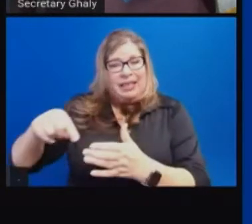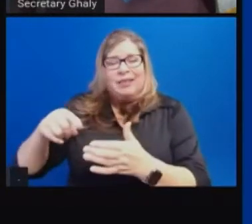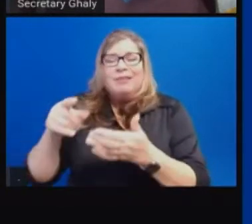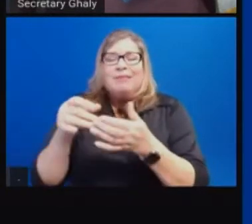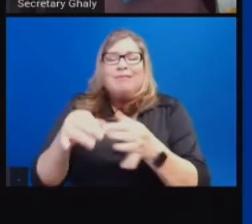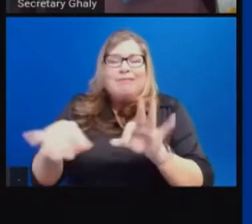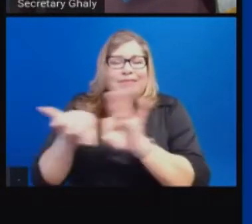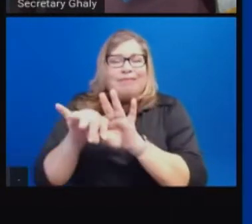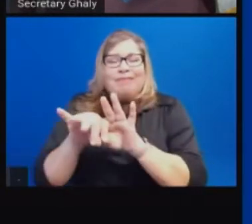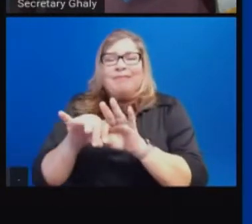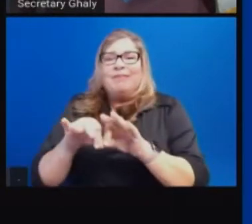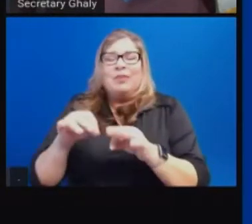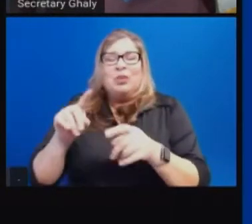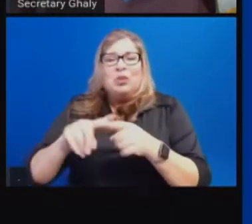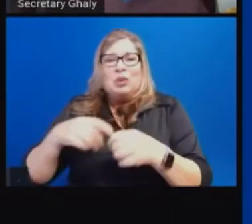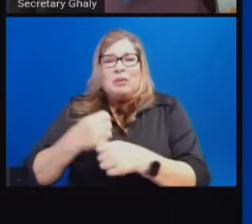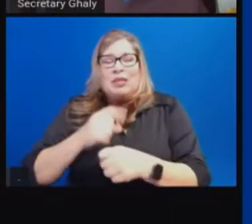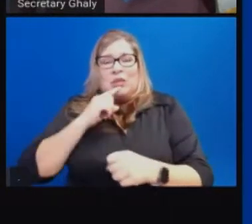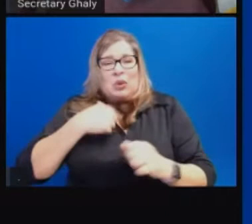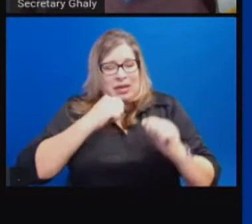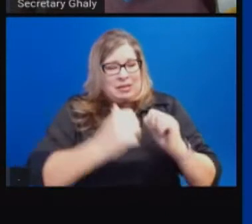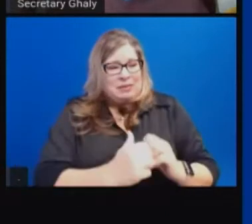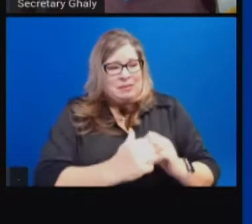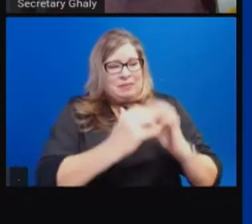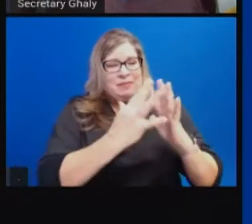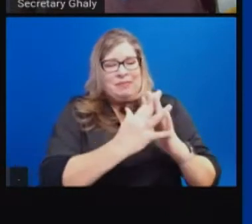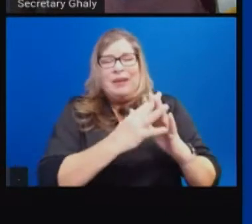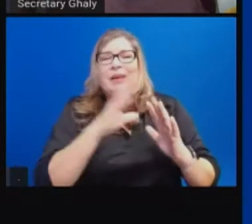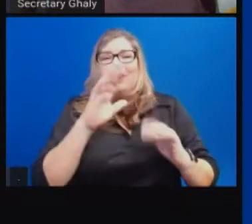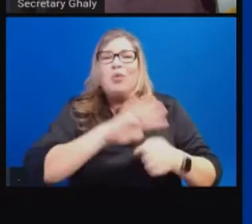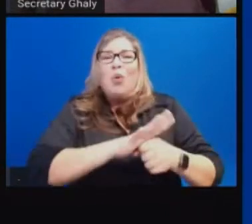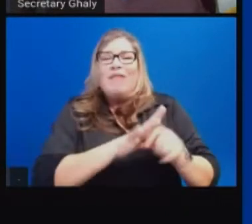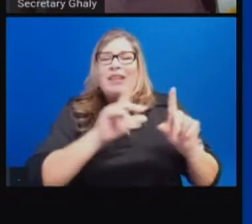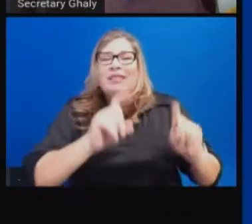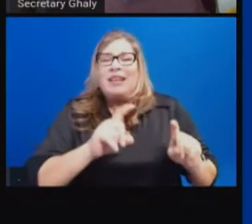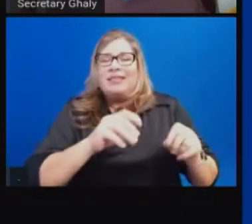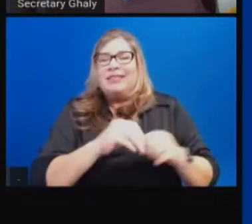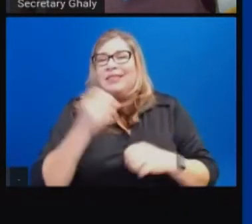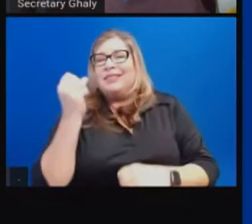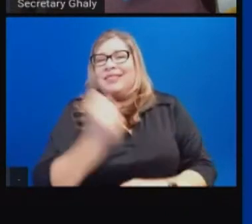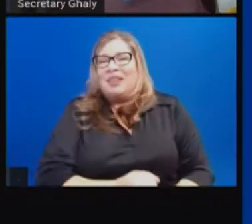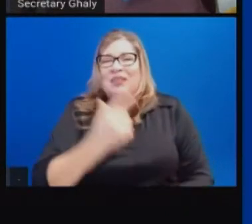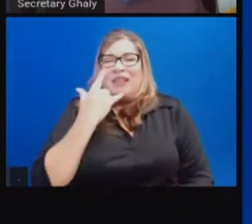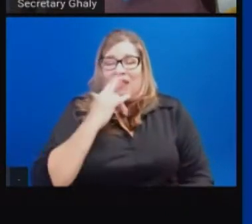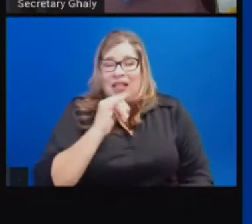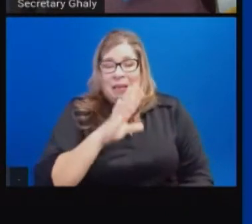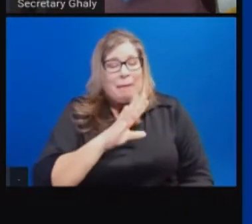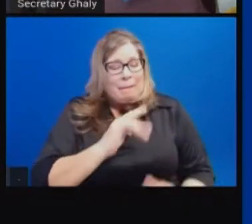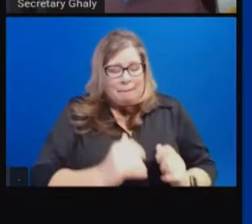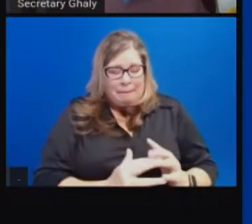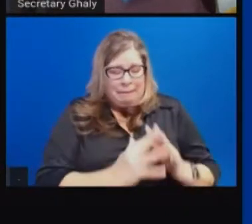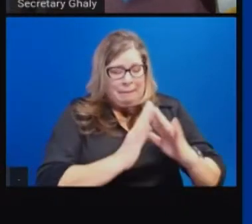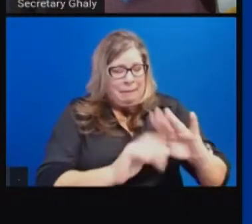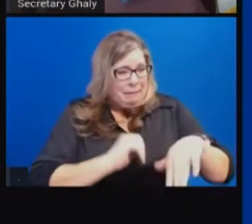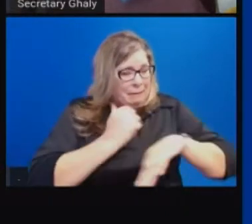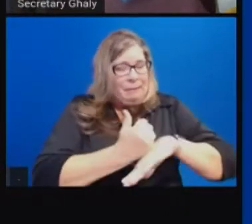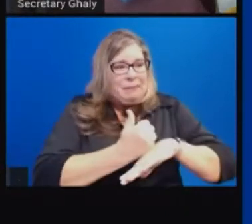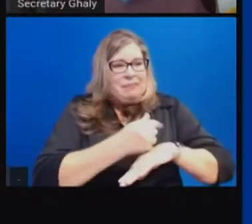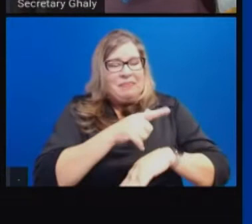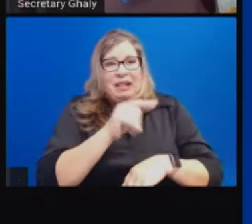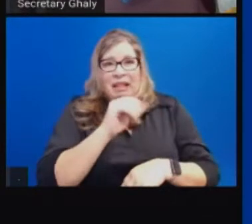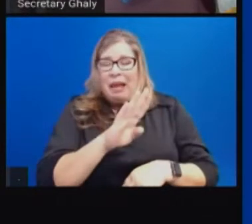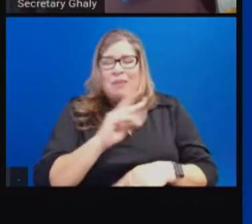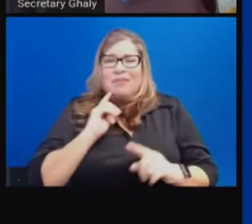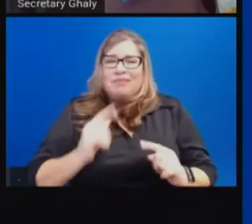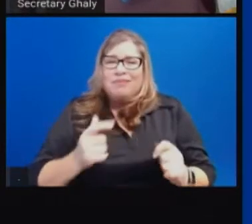getting our Valencia branch lab, our COVID testing lab down in Southern California built. The whole build out of that in